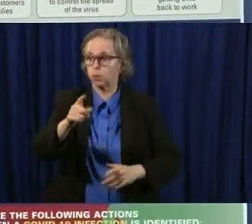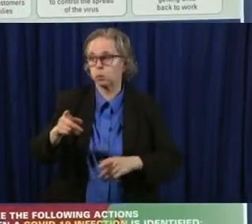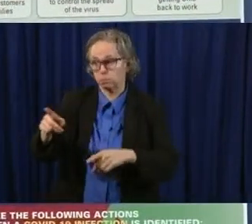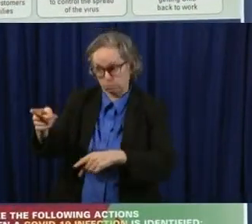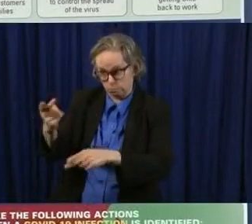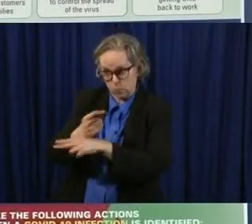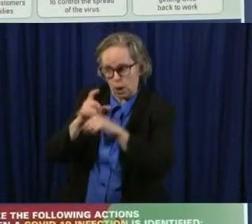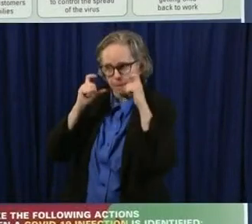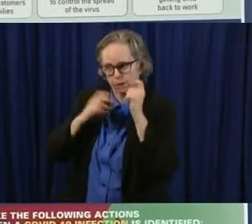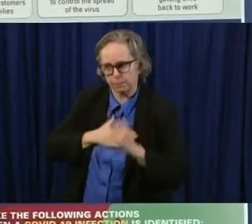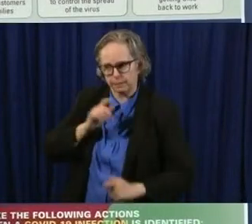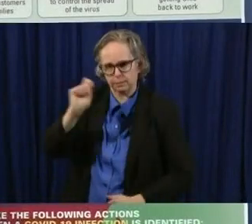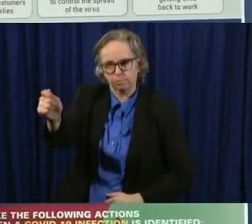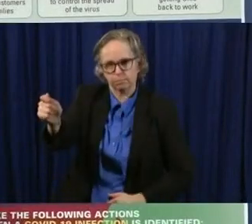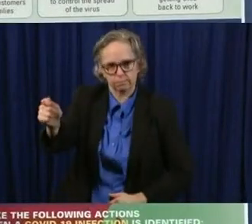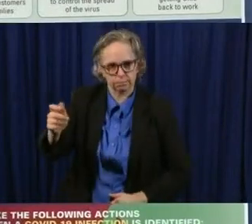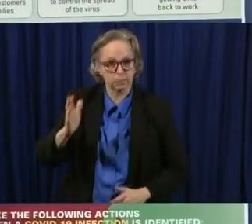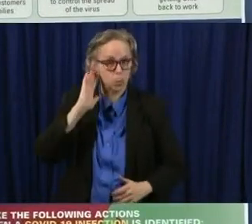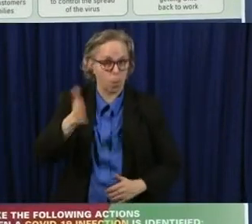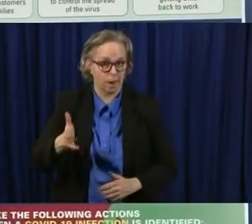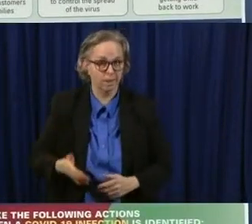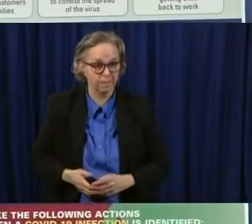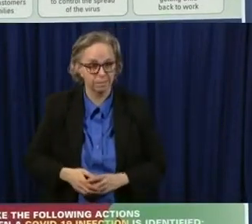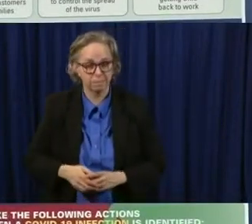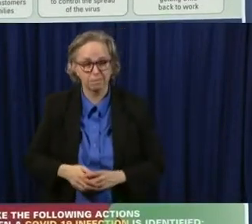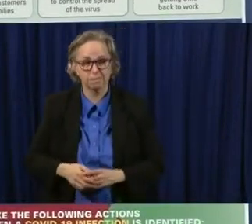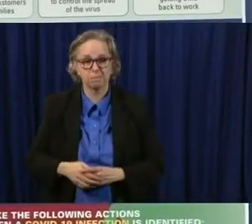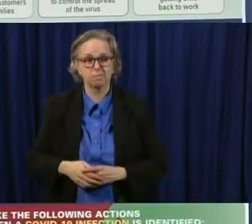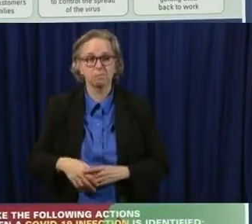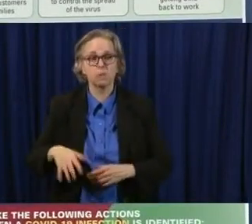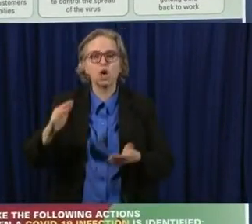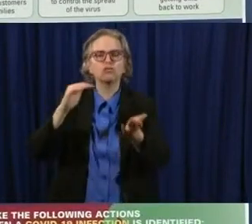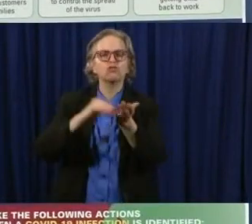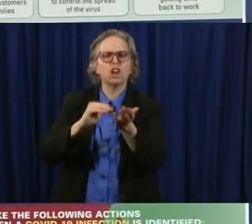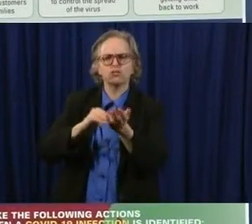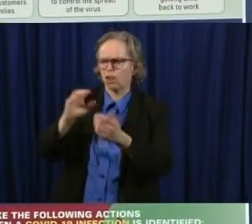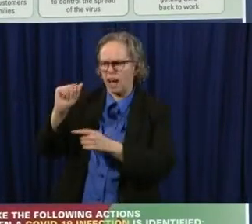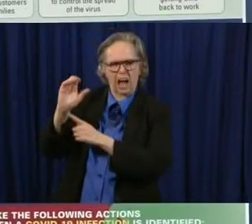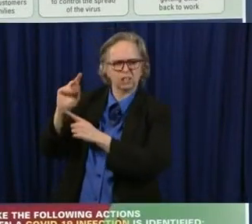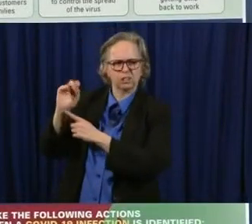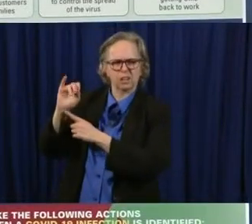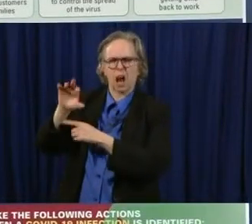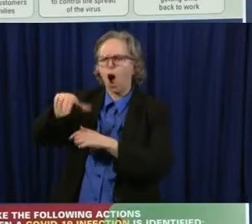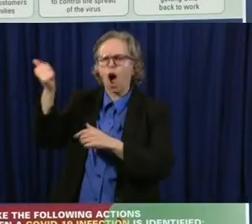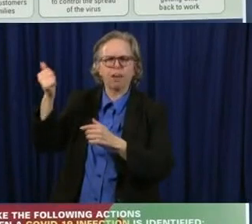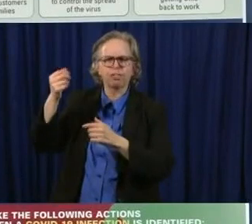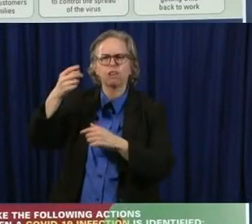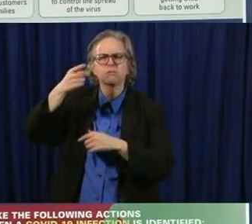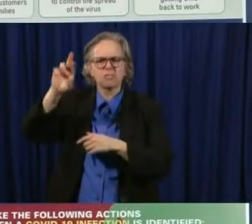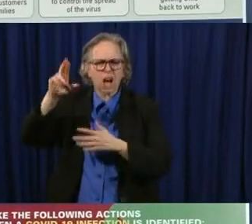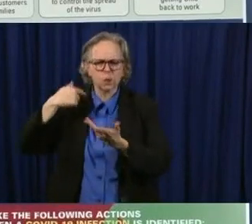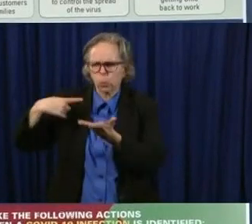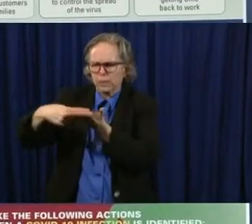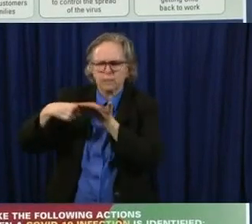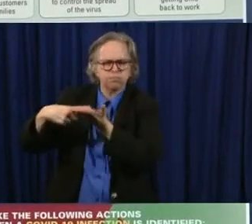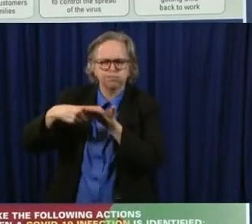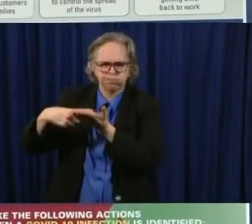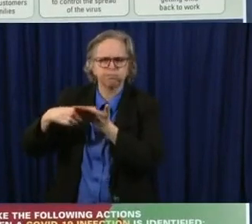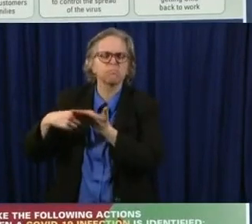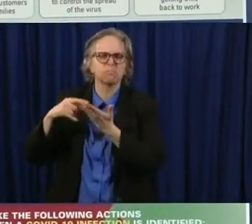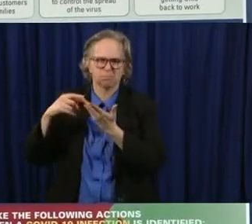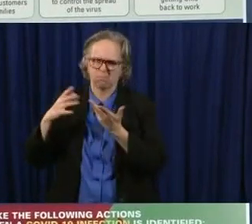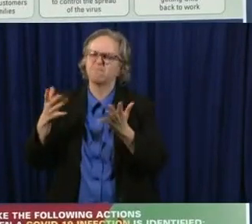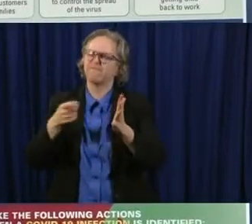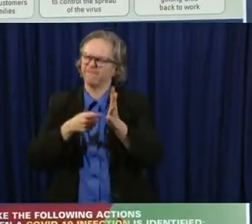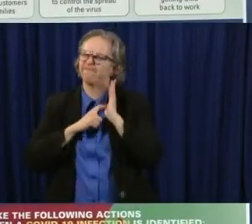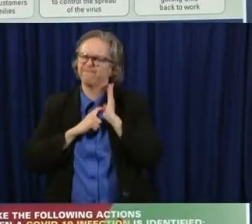that Dr. Acton has talked, uh, a lot about, several of the doctors who we've had Skyped in here have talked about, uh, is that really,